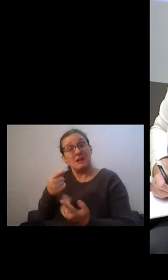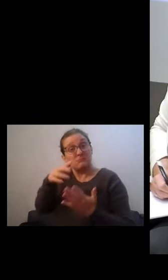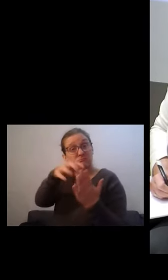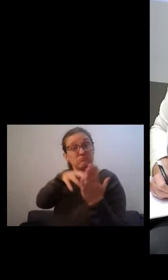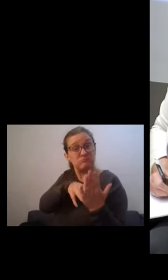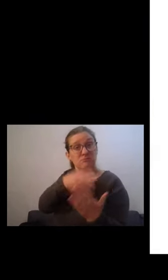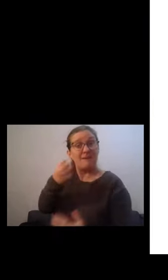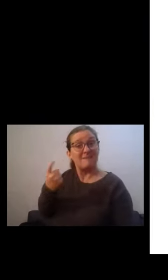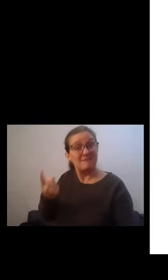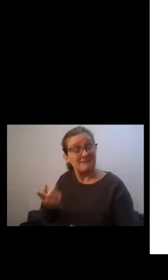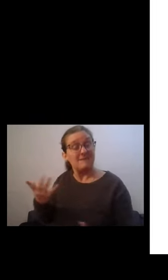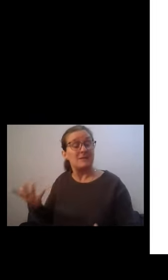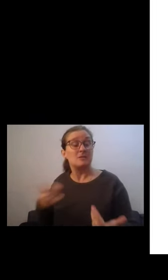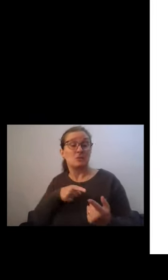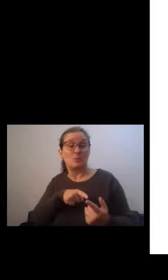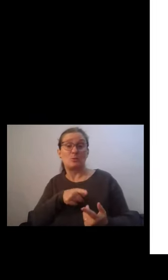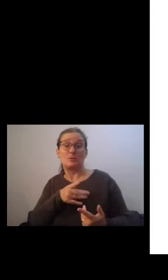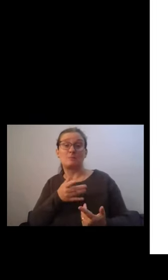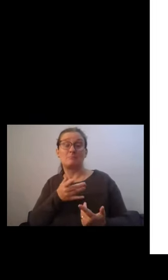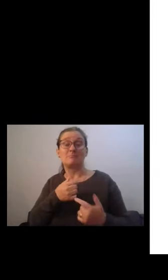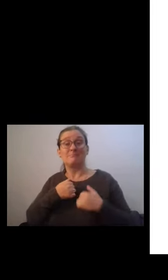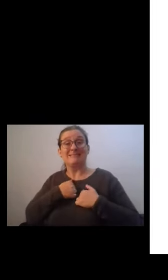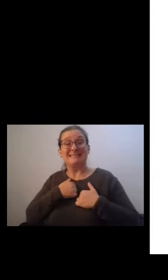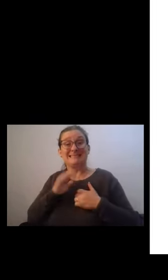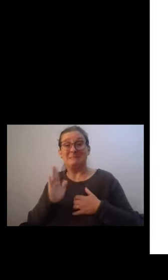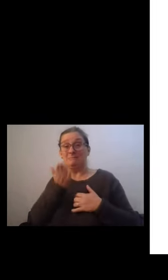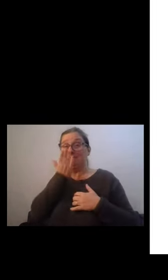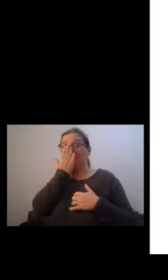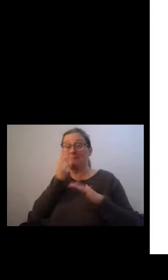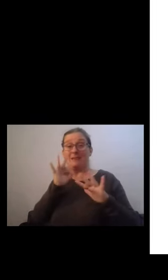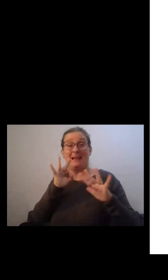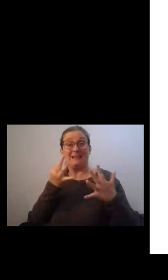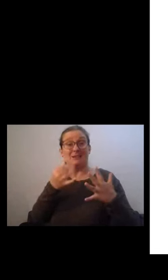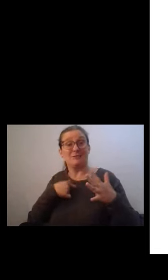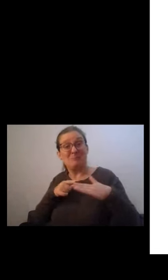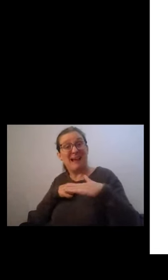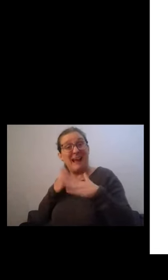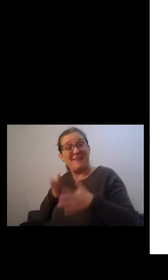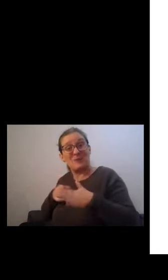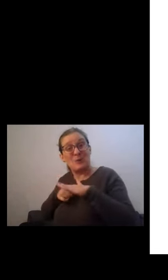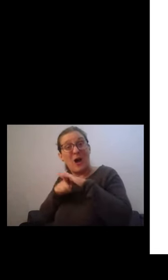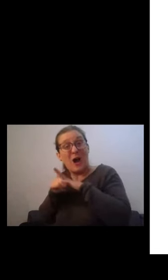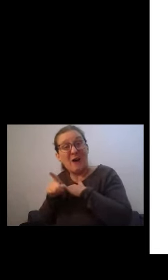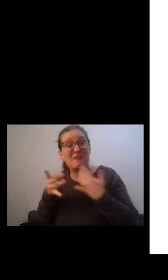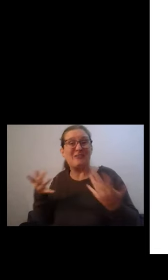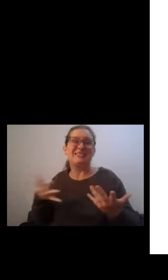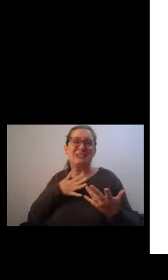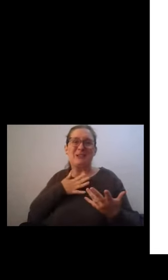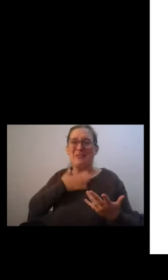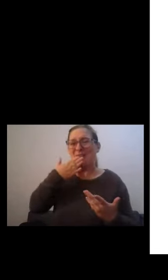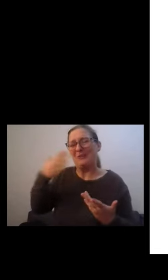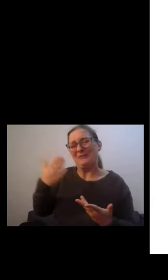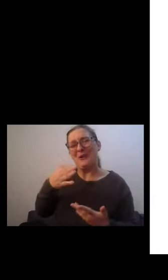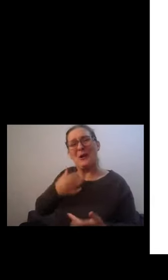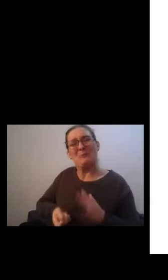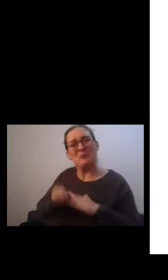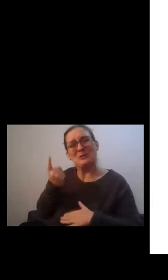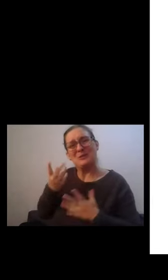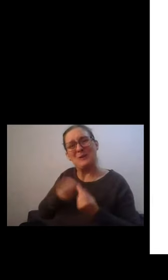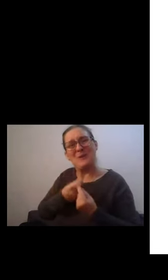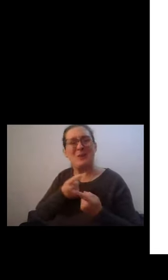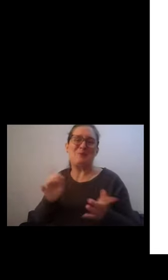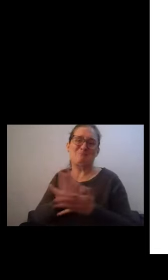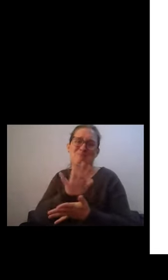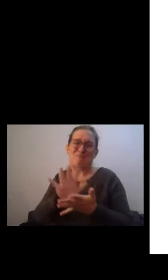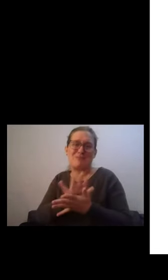that, as eight o'clock is here, I have to depart. But thank you very much for the opportunity to be with you this evening. I've enjoyed it very much